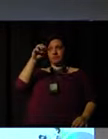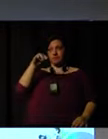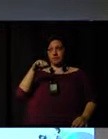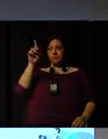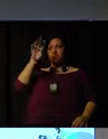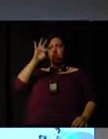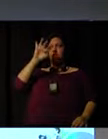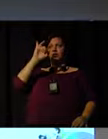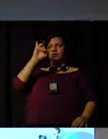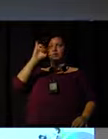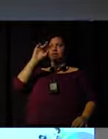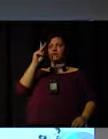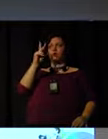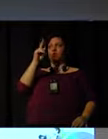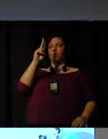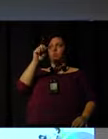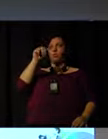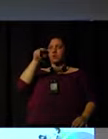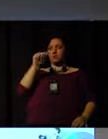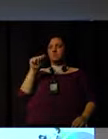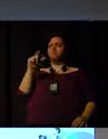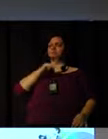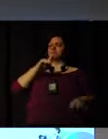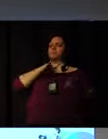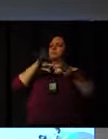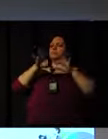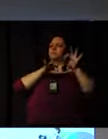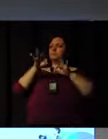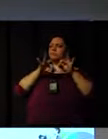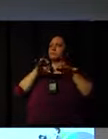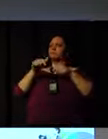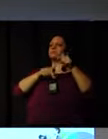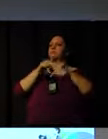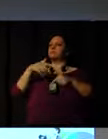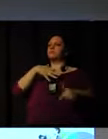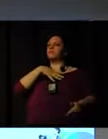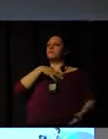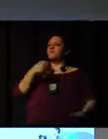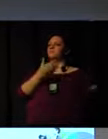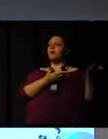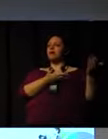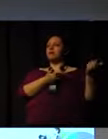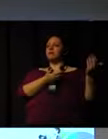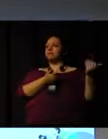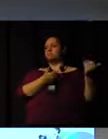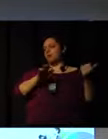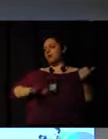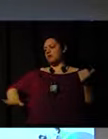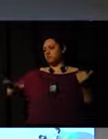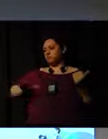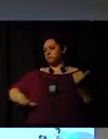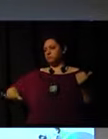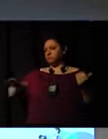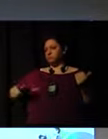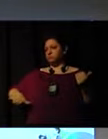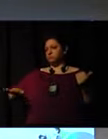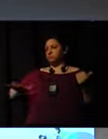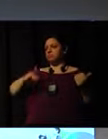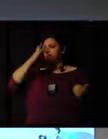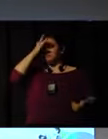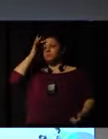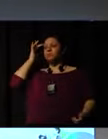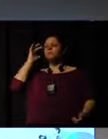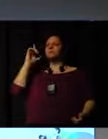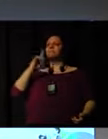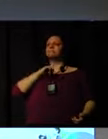YMCA in Mexico, in Tejuana, has a project that works with the sons or